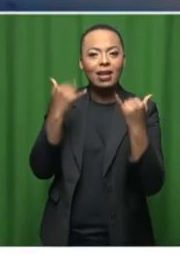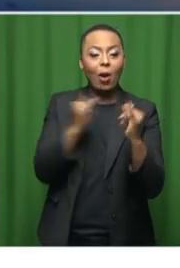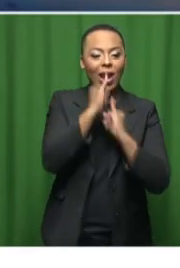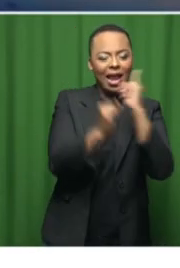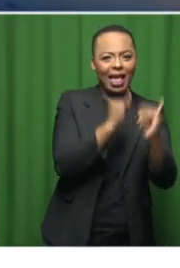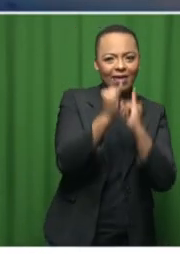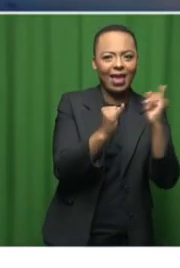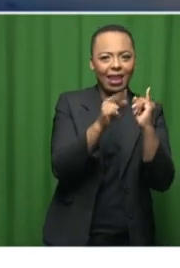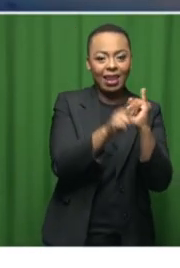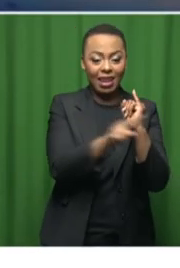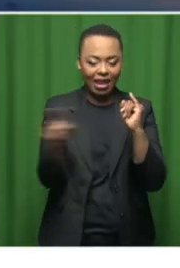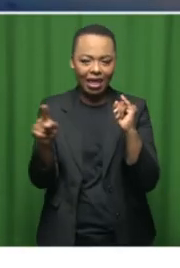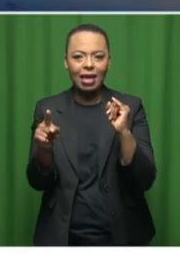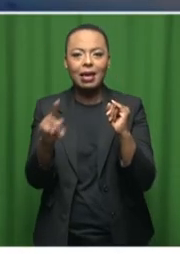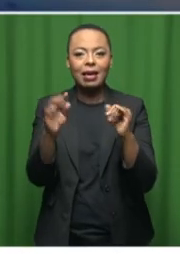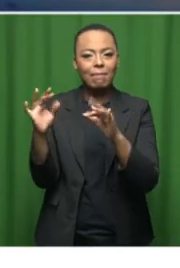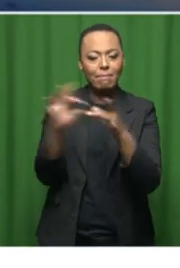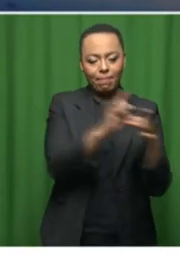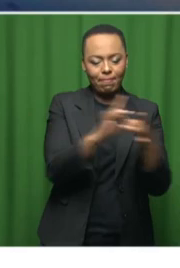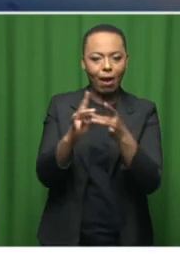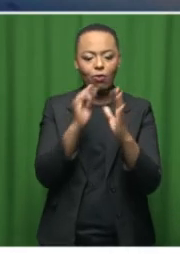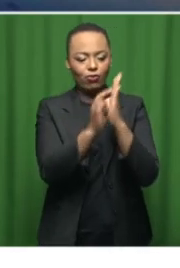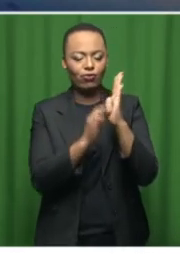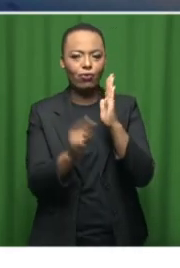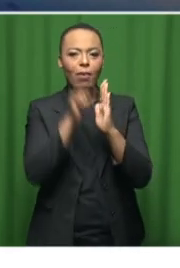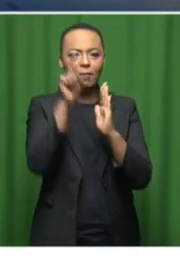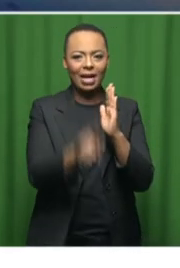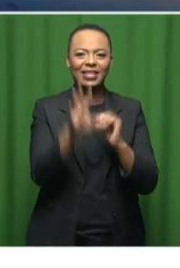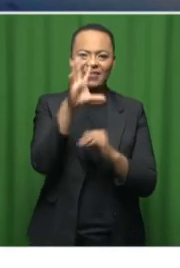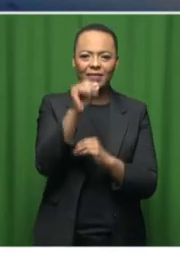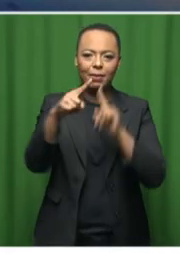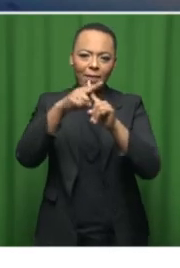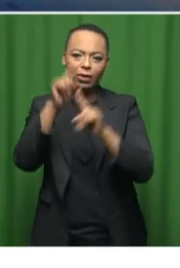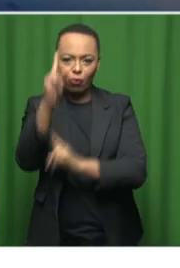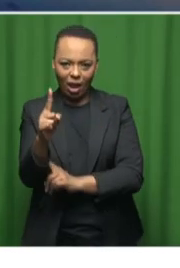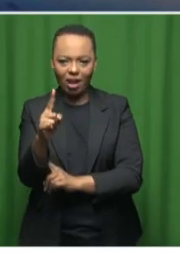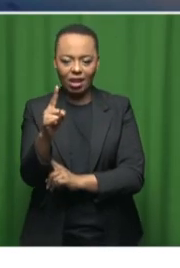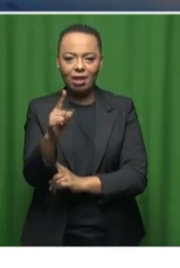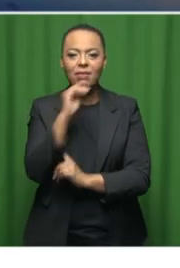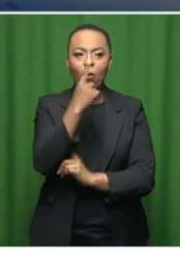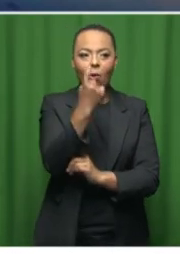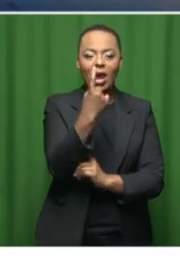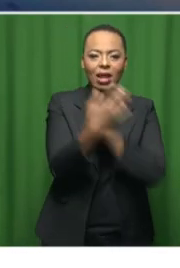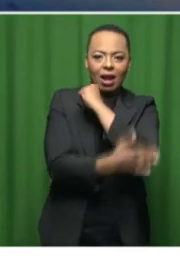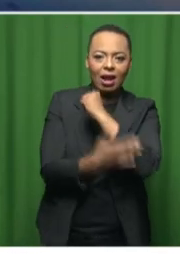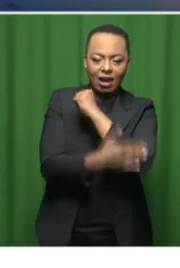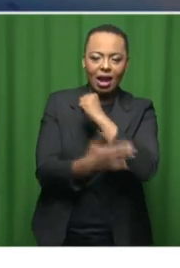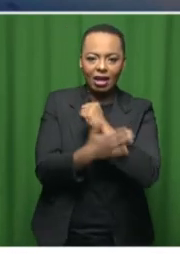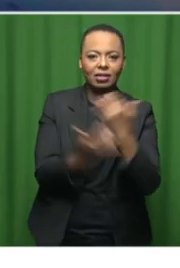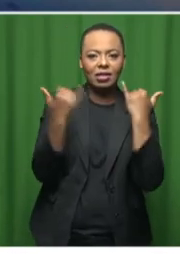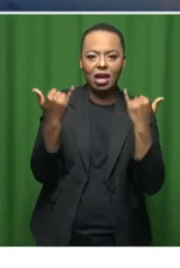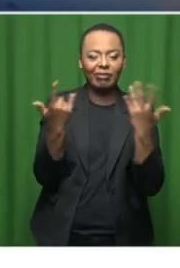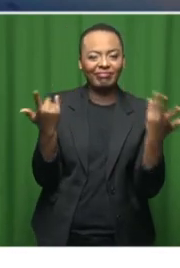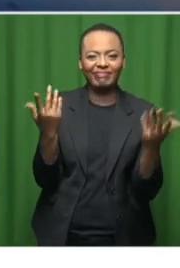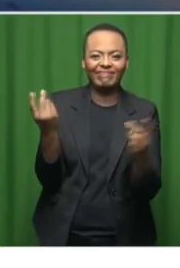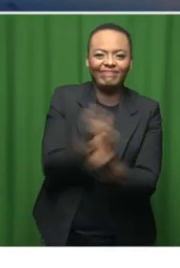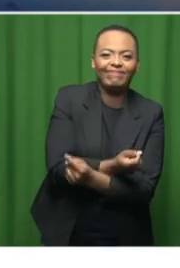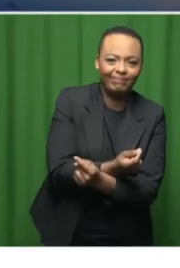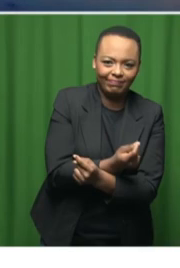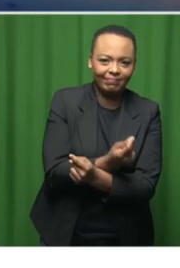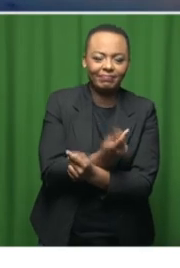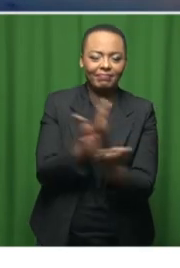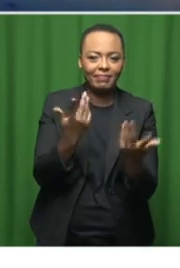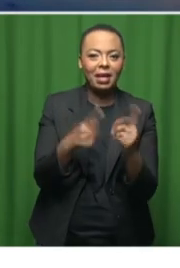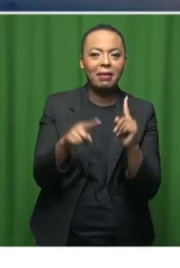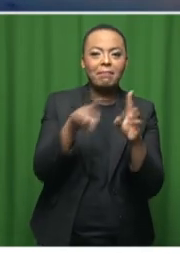still have to meet the threshold that is 50 plus one. One country this time around did not make it, did not meet the